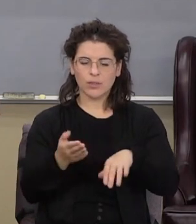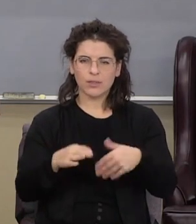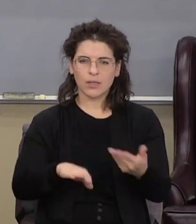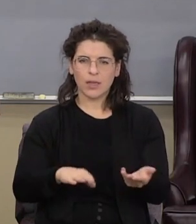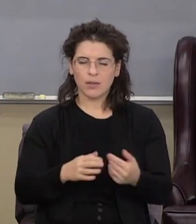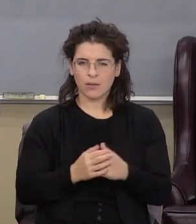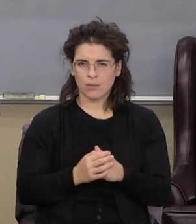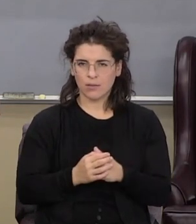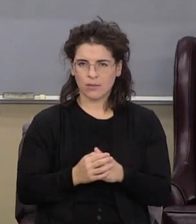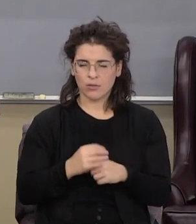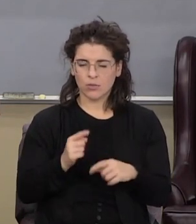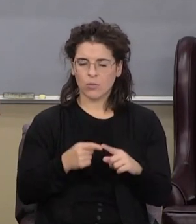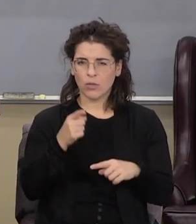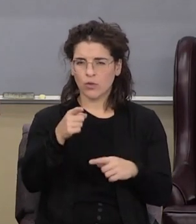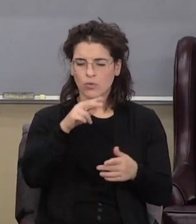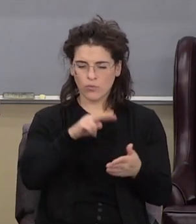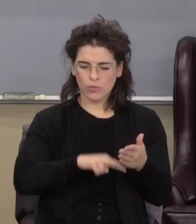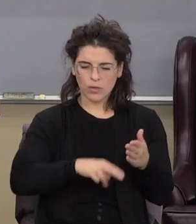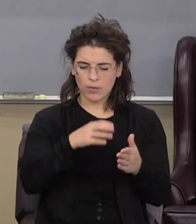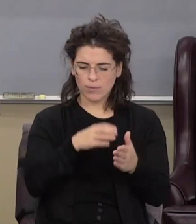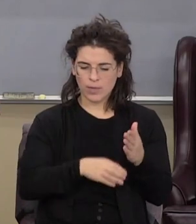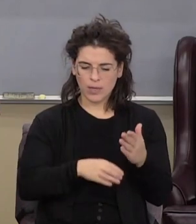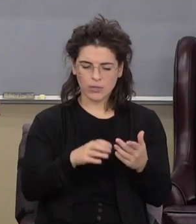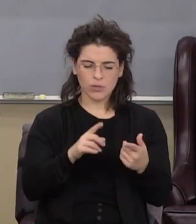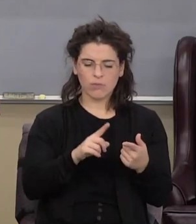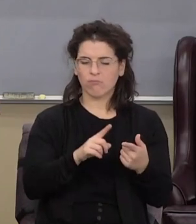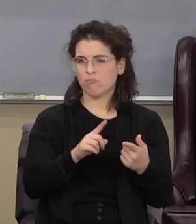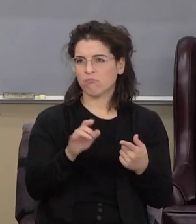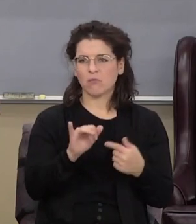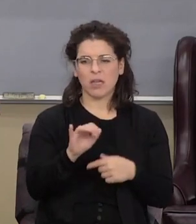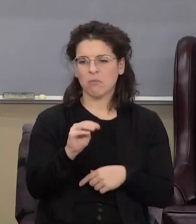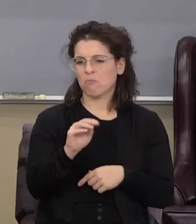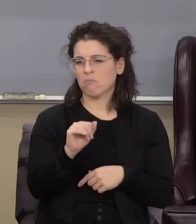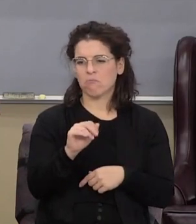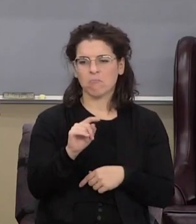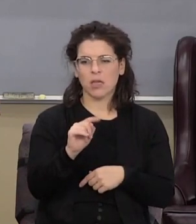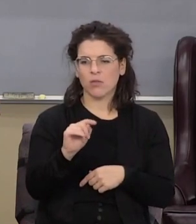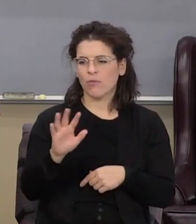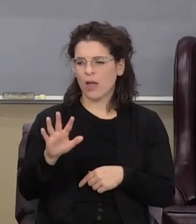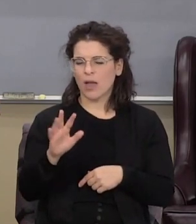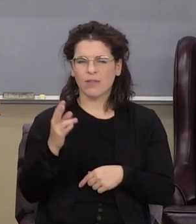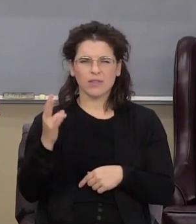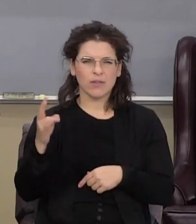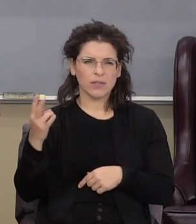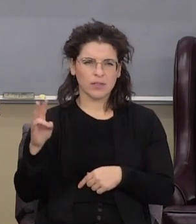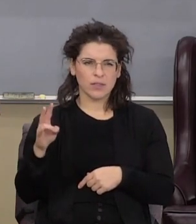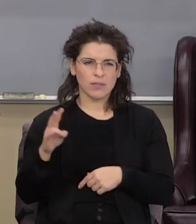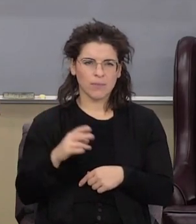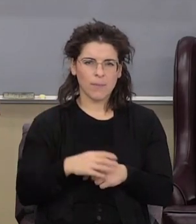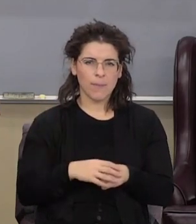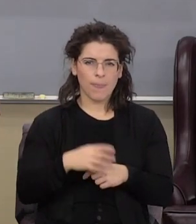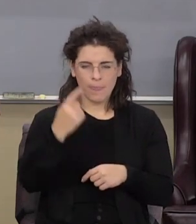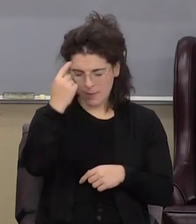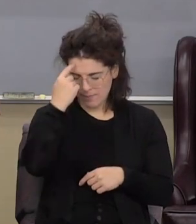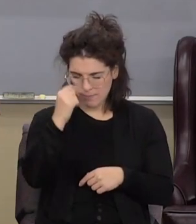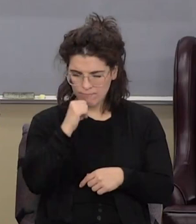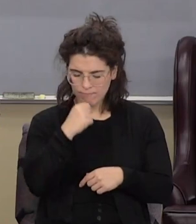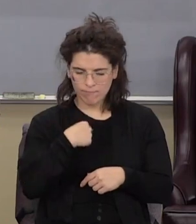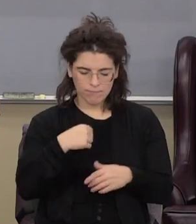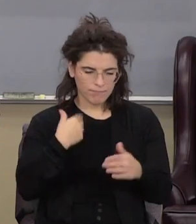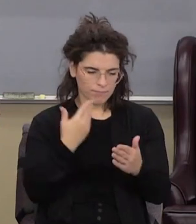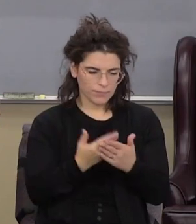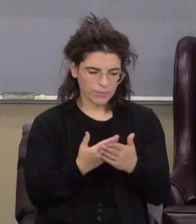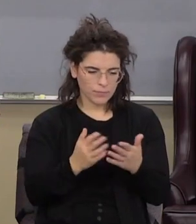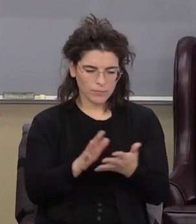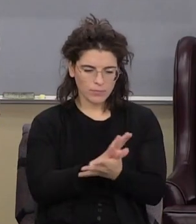So when you're reading a passage like Matthew chapter 5, verse number 17, think not that I'm come to